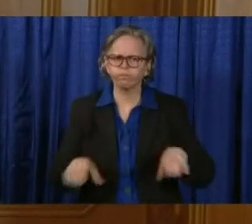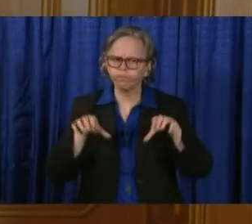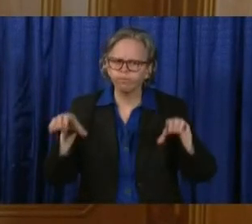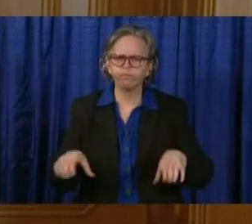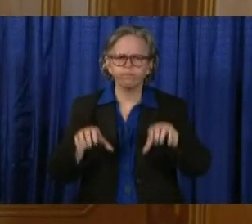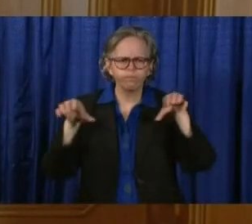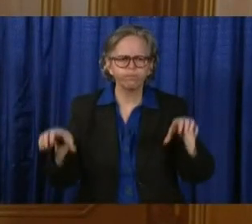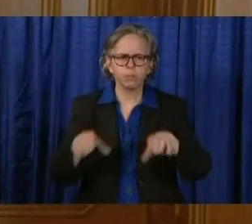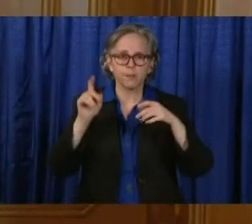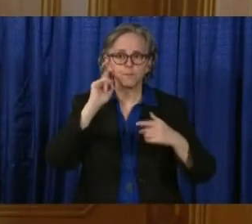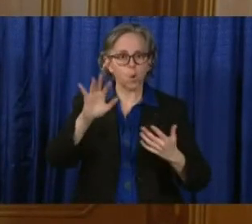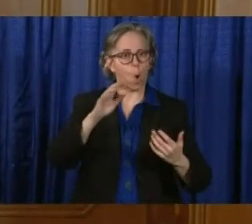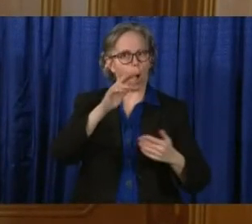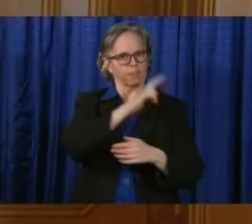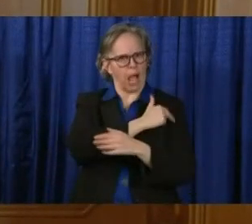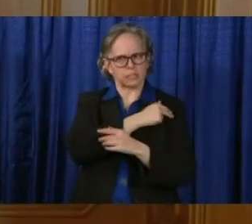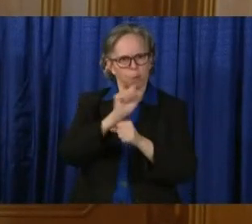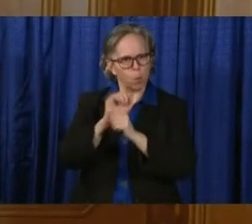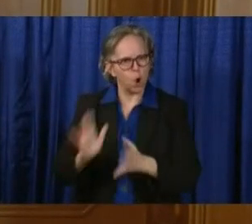the PPE that they need.